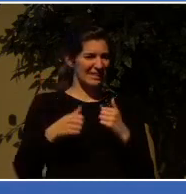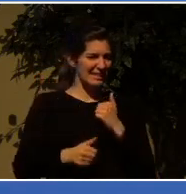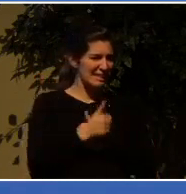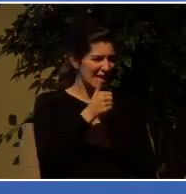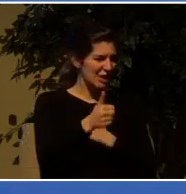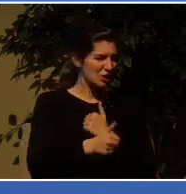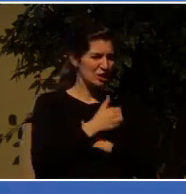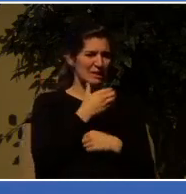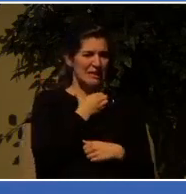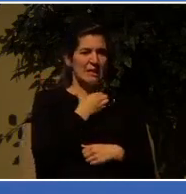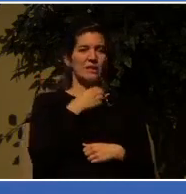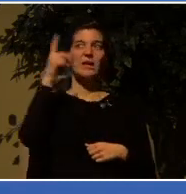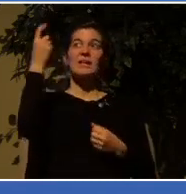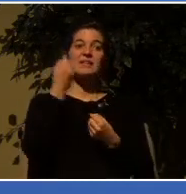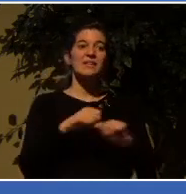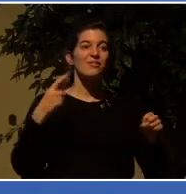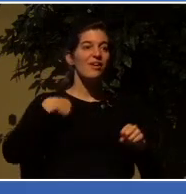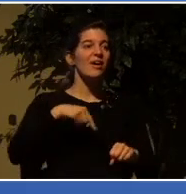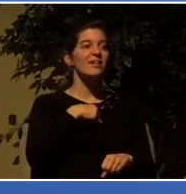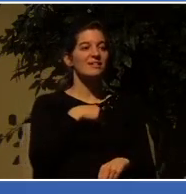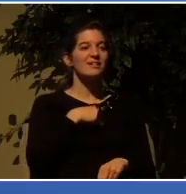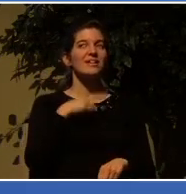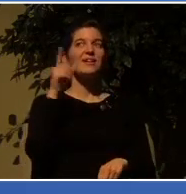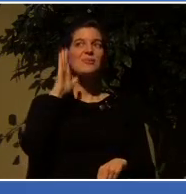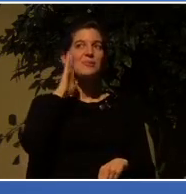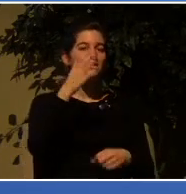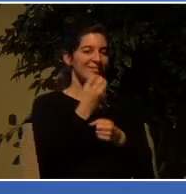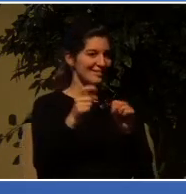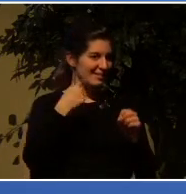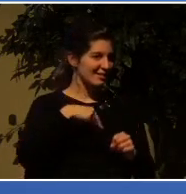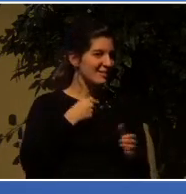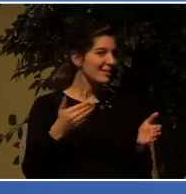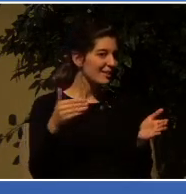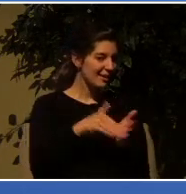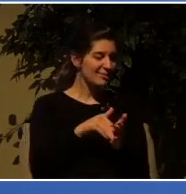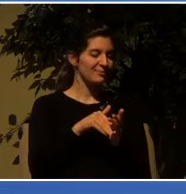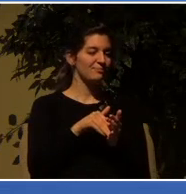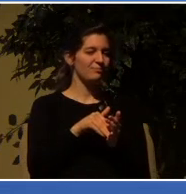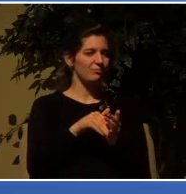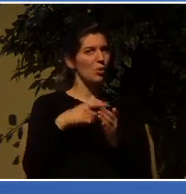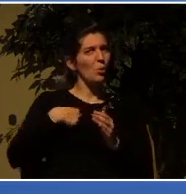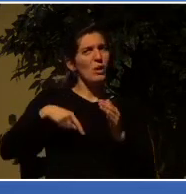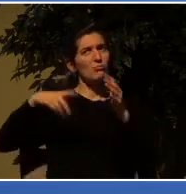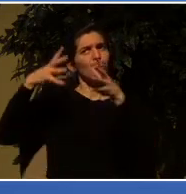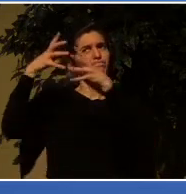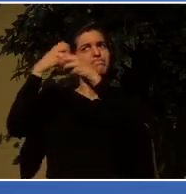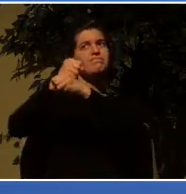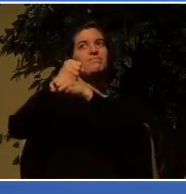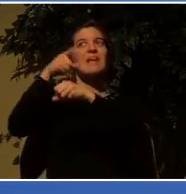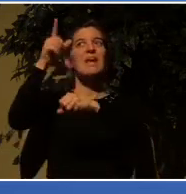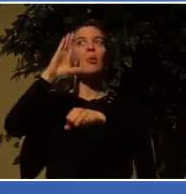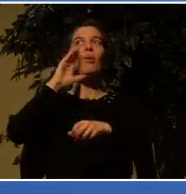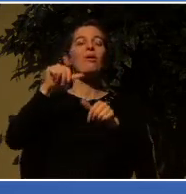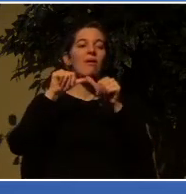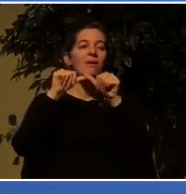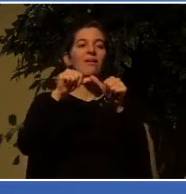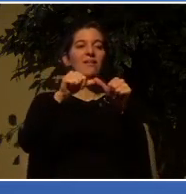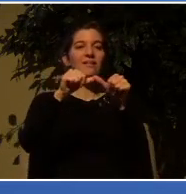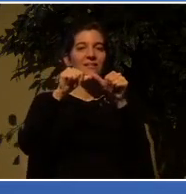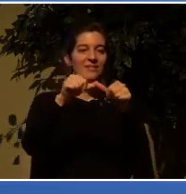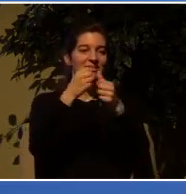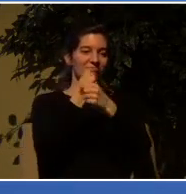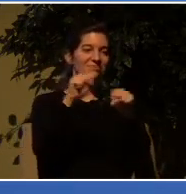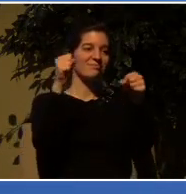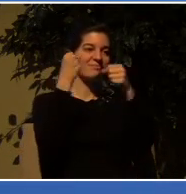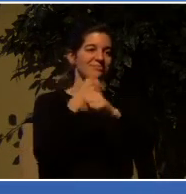us again. Again, on him we have set our hope that he will continue to deliver us. And then